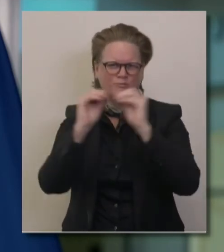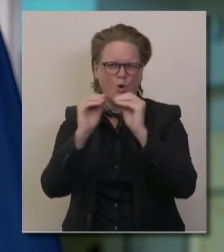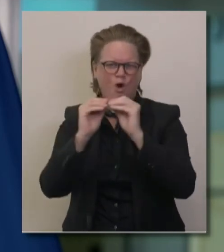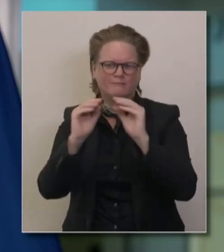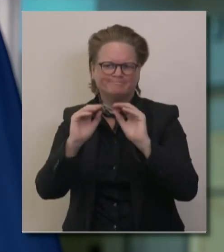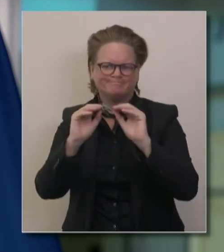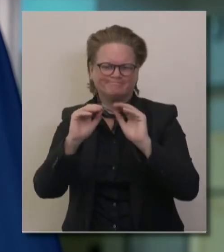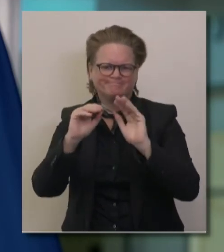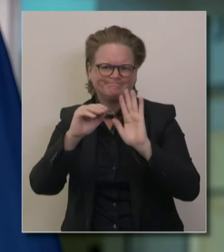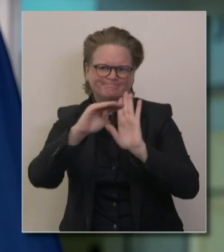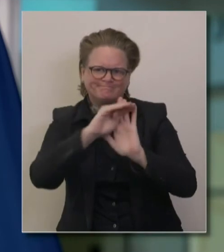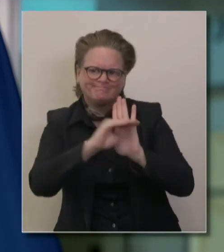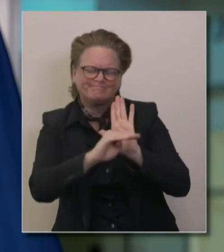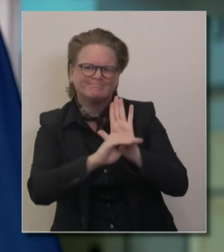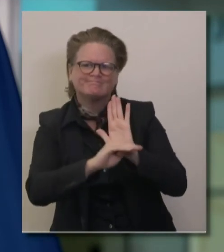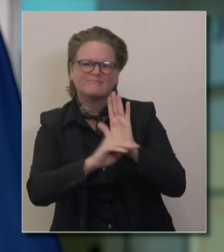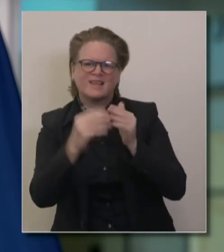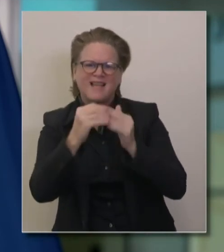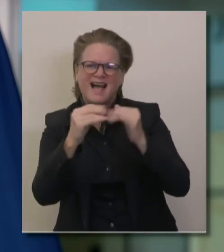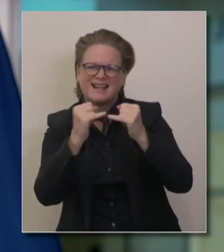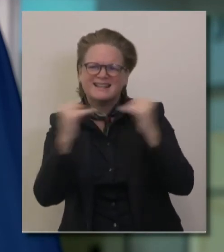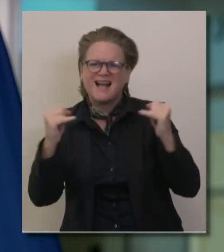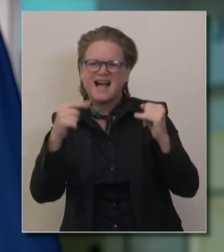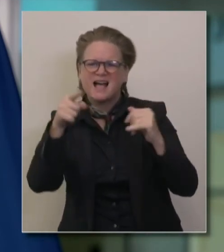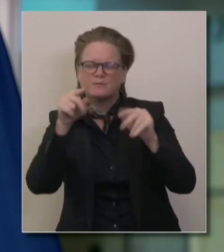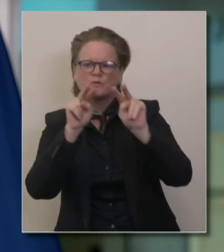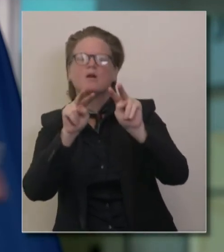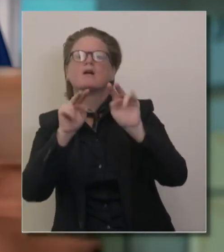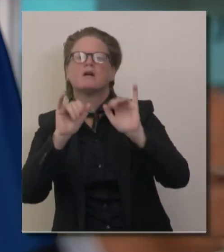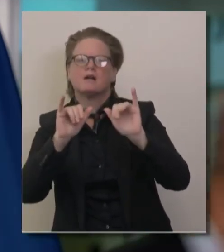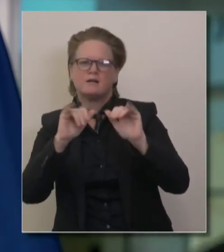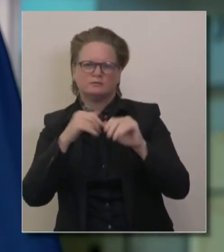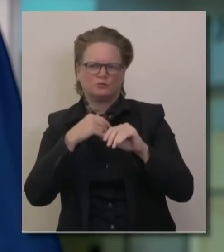the regional stay-at-home order that will be up very soon. Thank you.